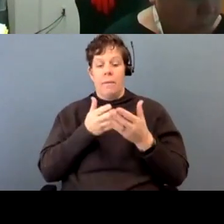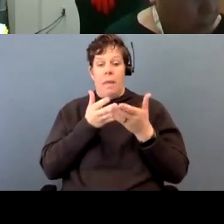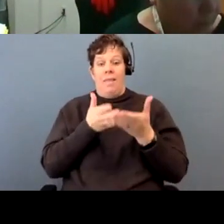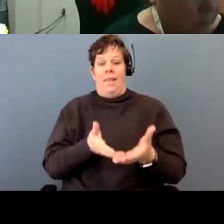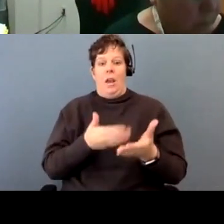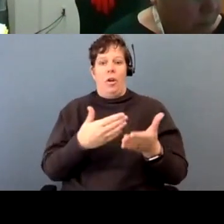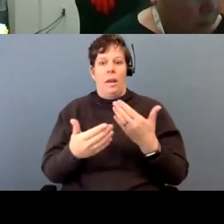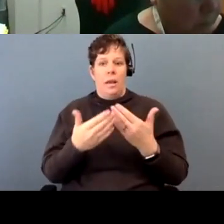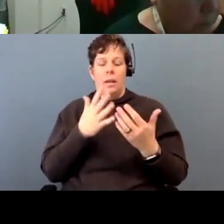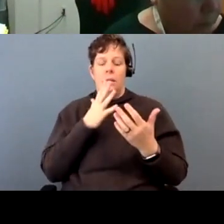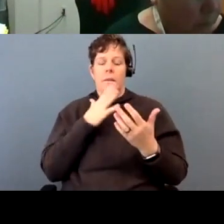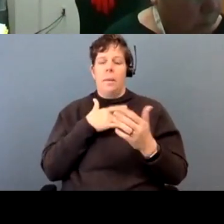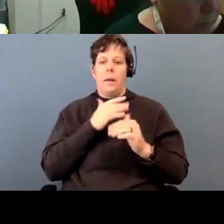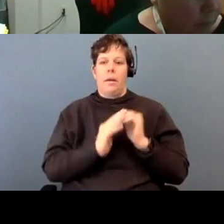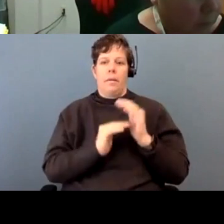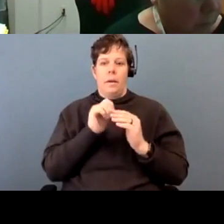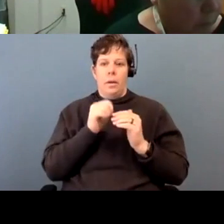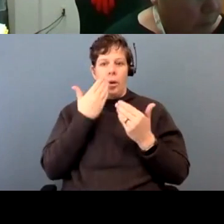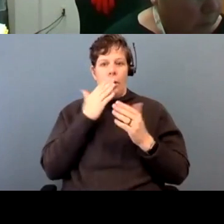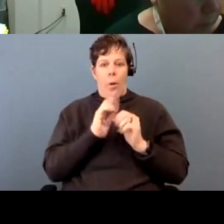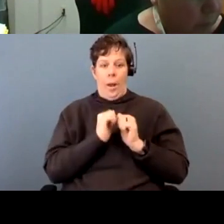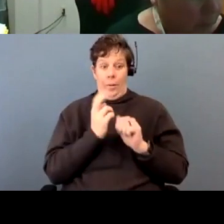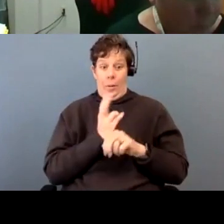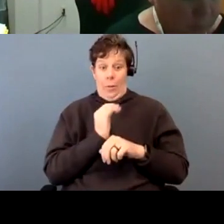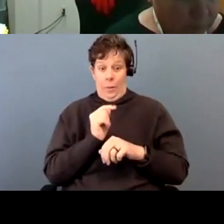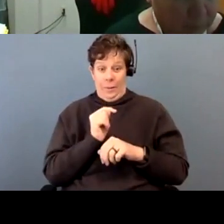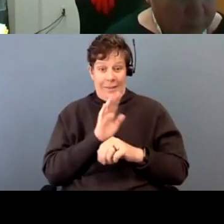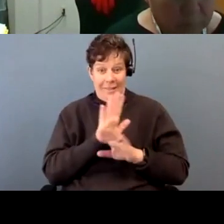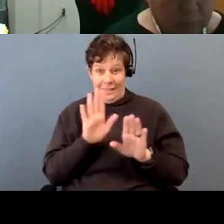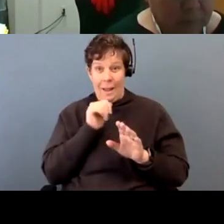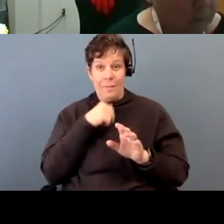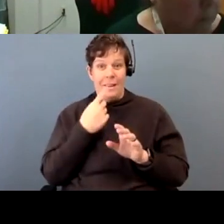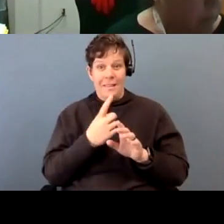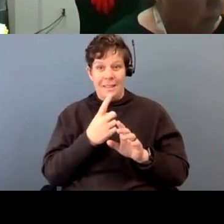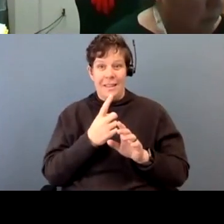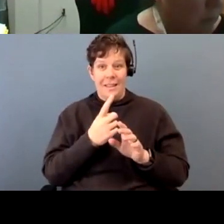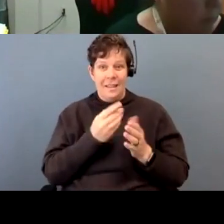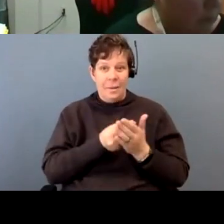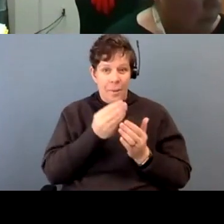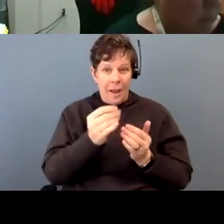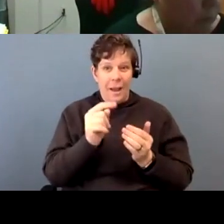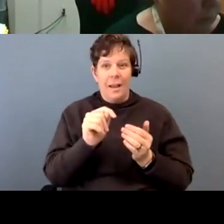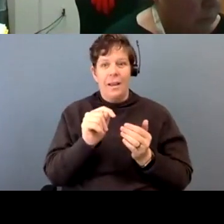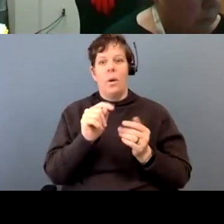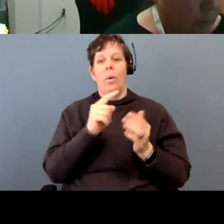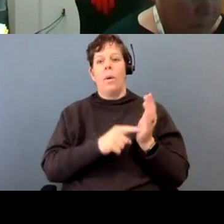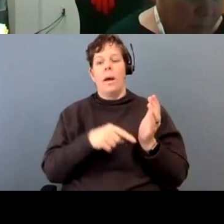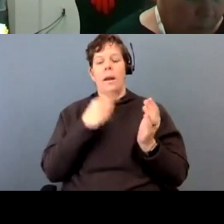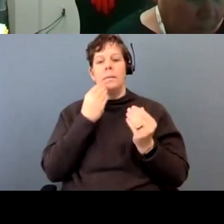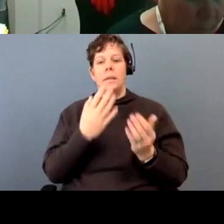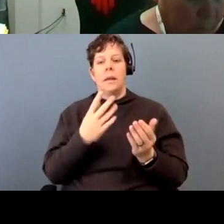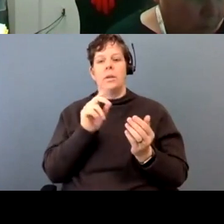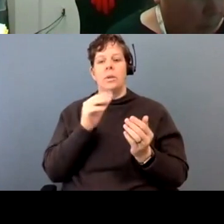of comfort. You don't necessarily know how to use it. I wouldn't, I'm not telling you to appropriate it or go buy it at Urban Outfitters. What I'm telling you is do your